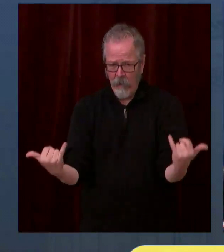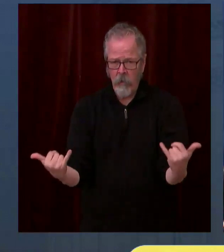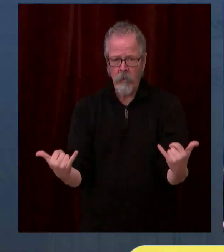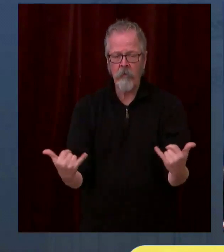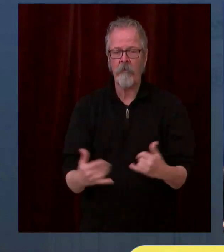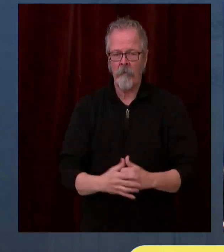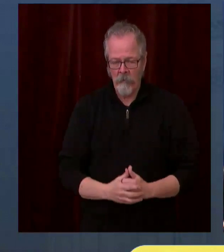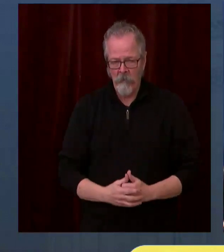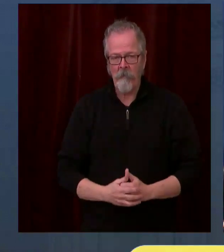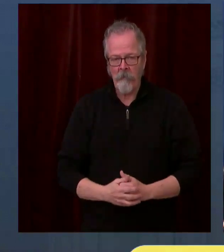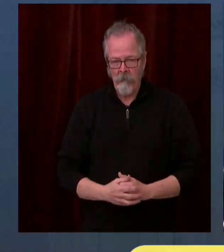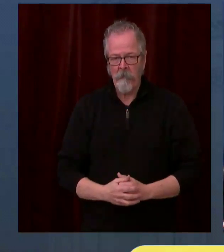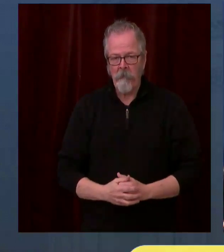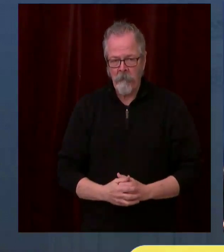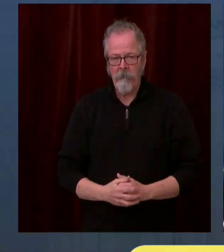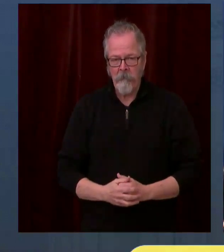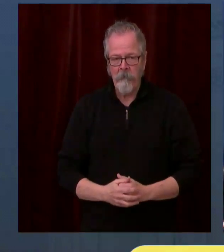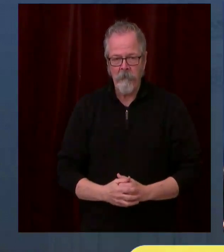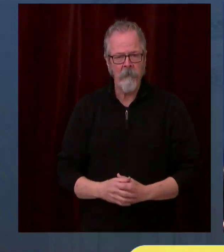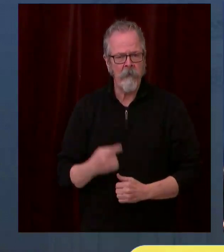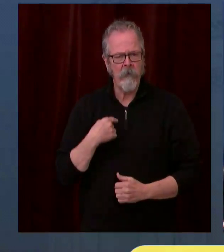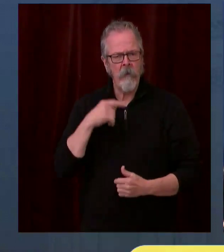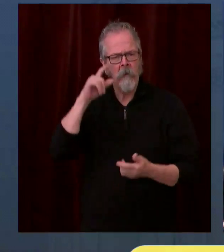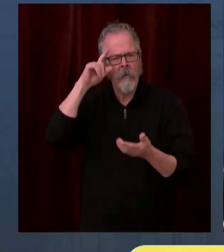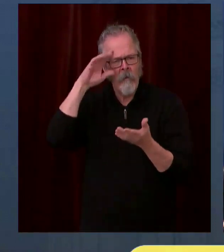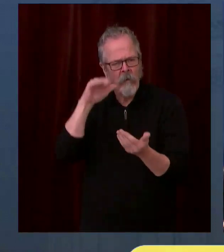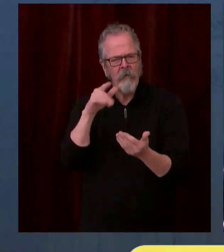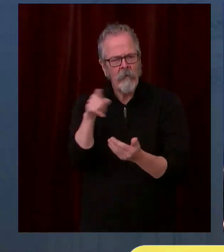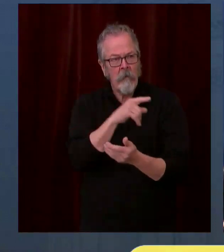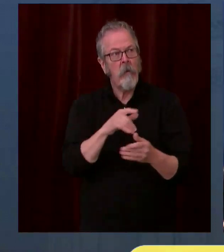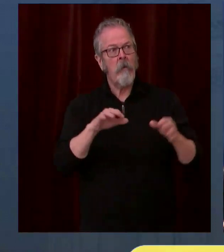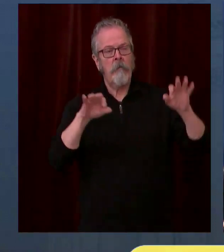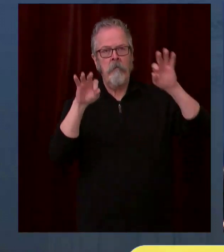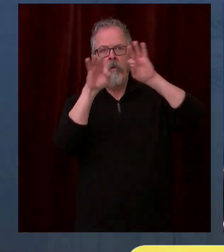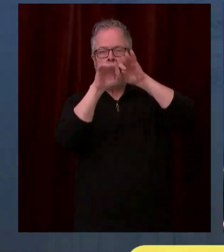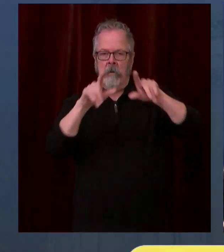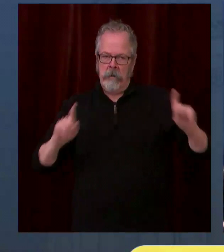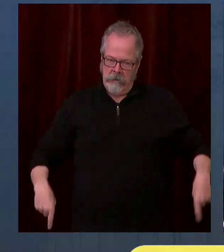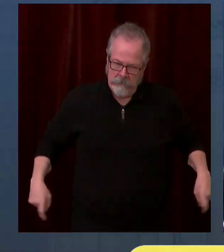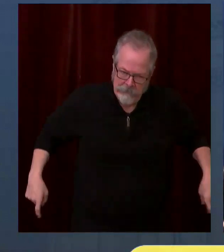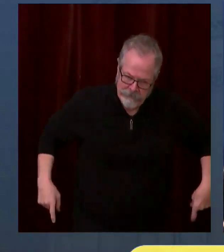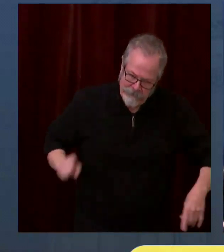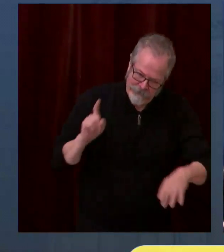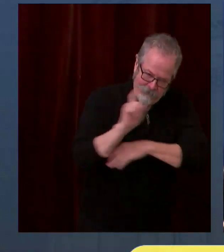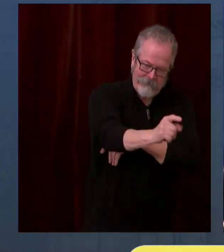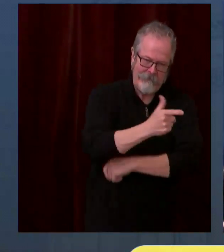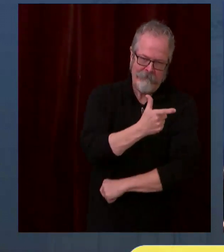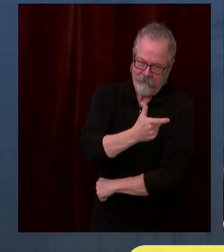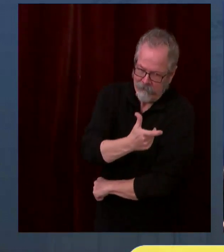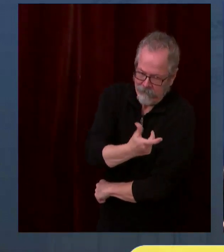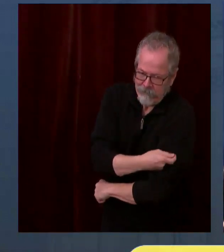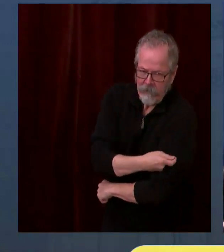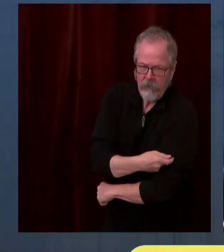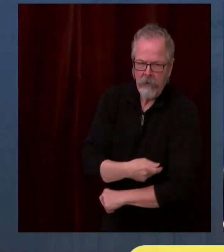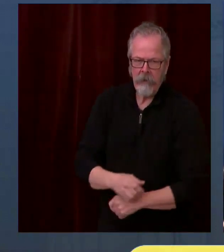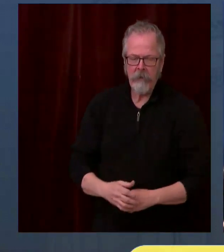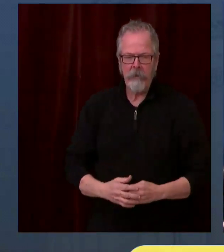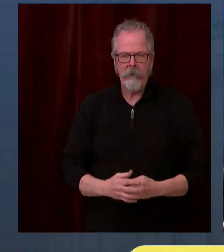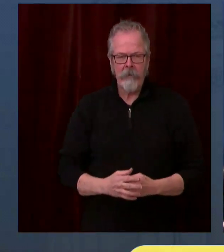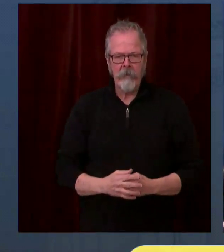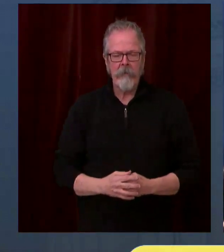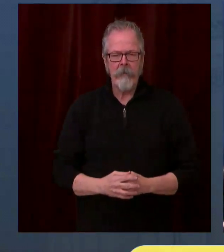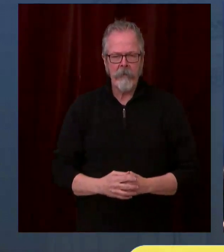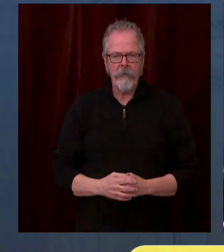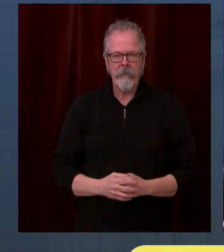vaccines and we hope people will. This is going to make it possible for more people in risk categories to access